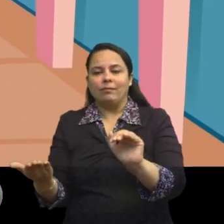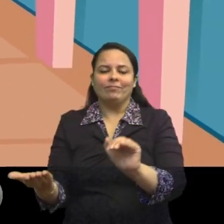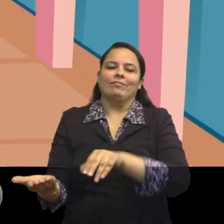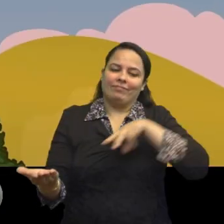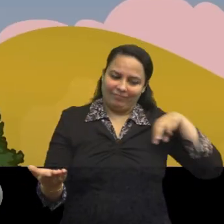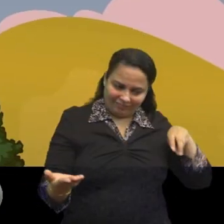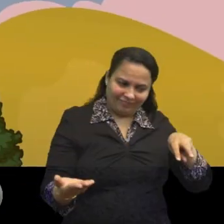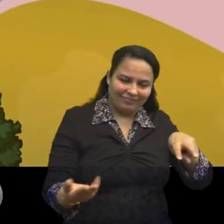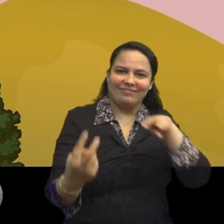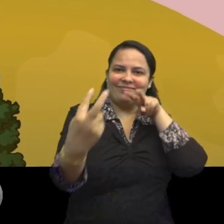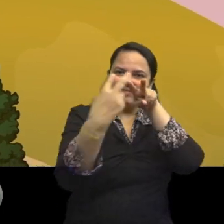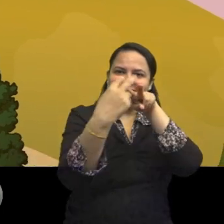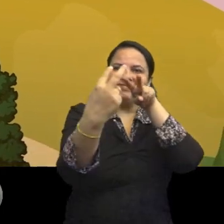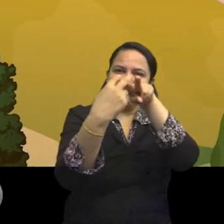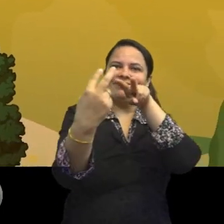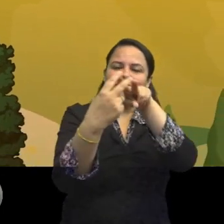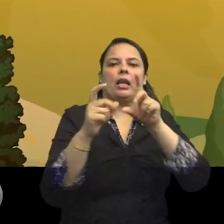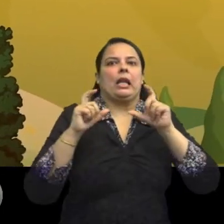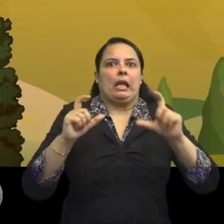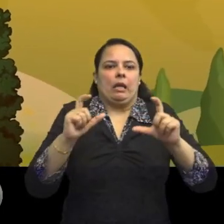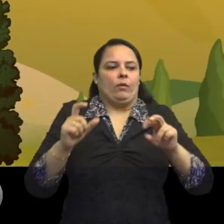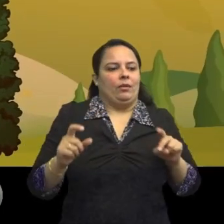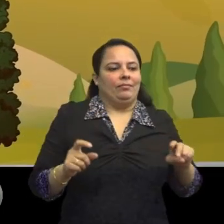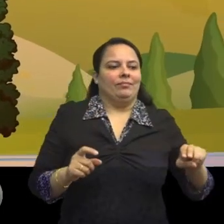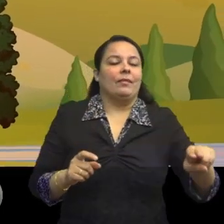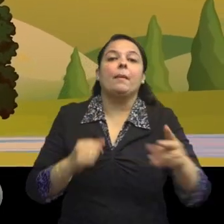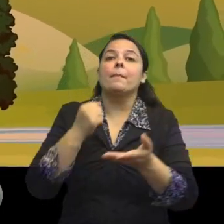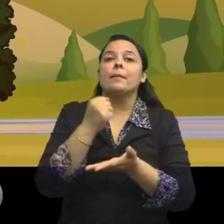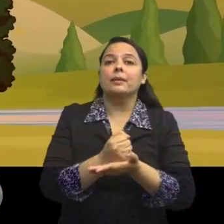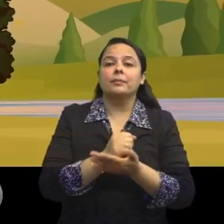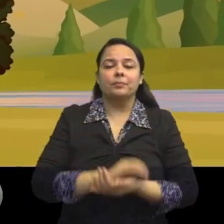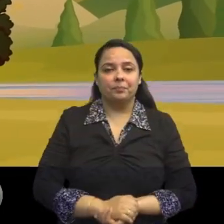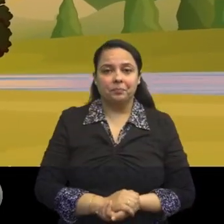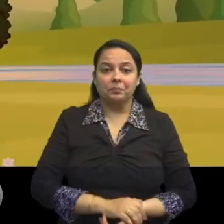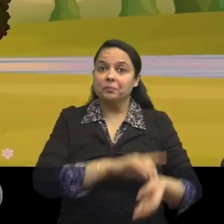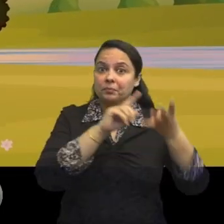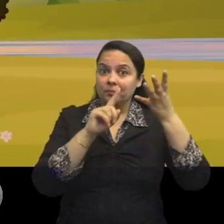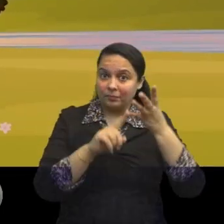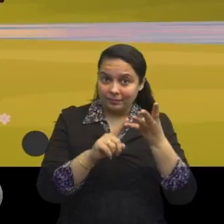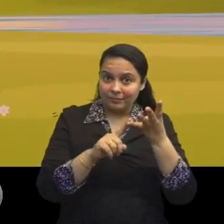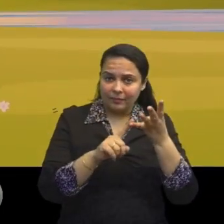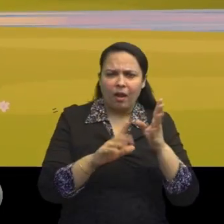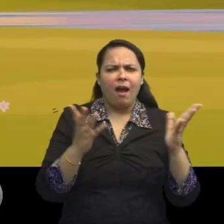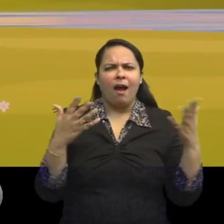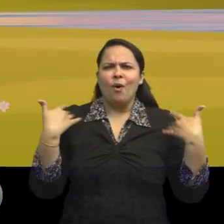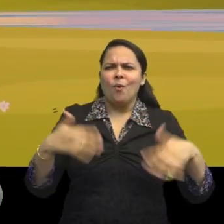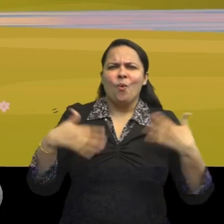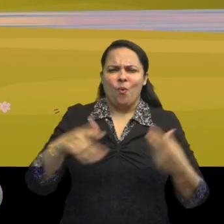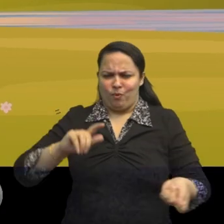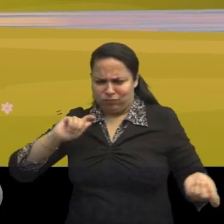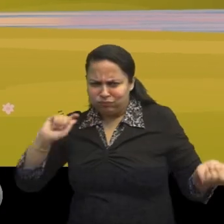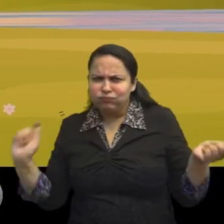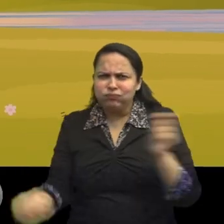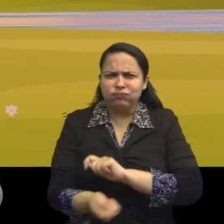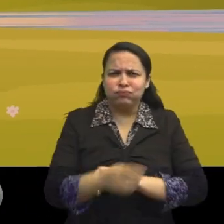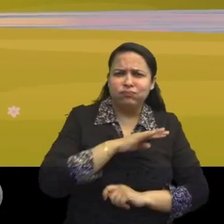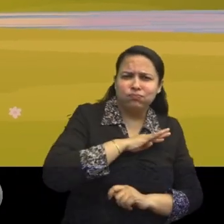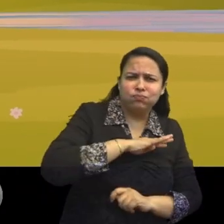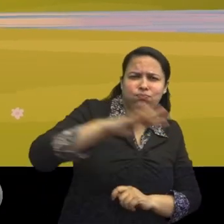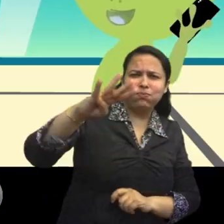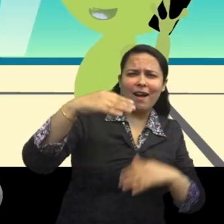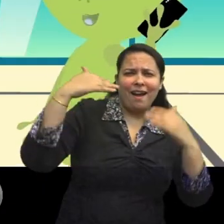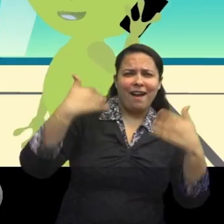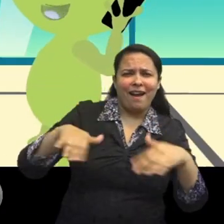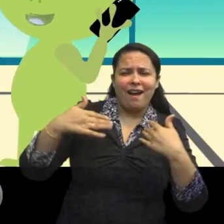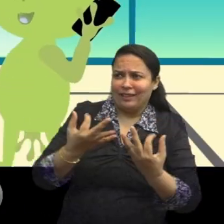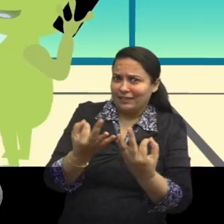only. If Jojo wants to play, then he should go to a place like a park or a vacant plot or a playground.